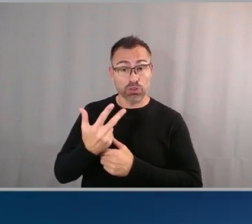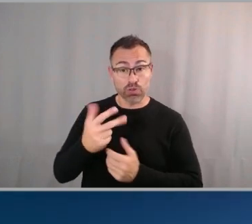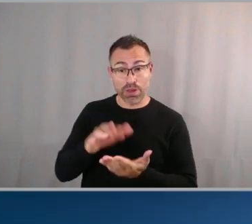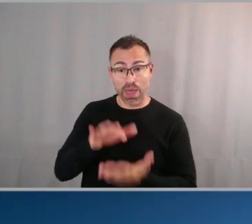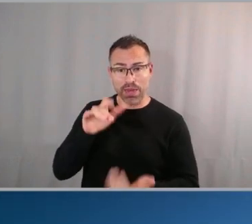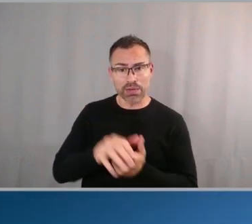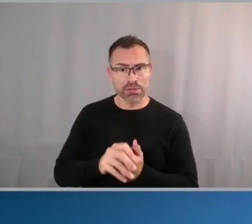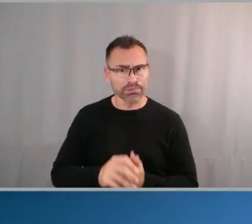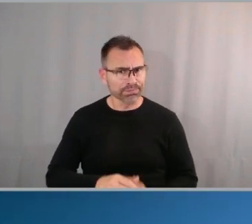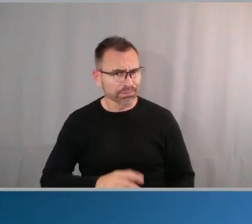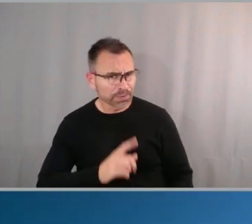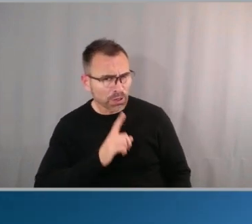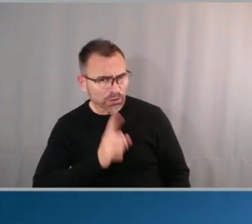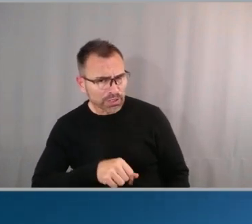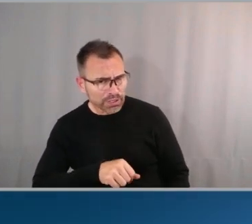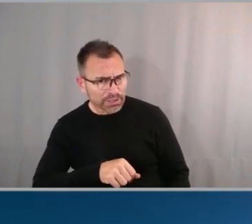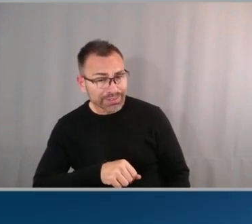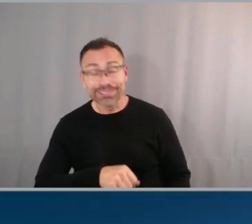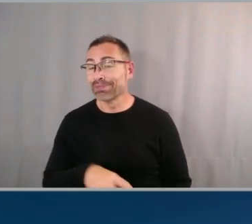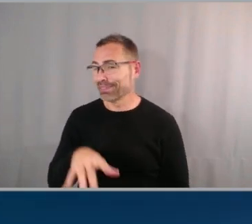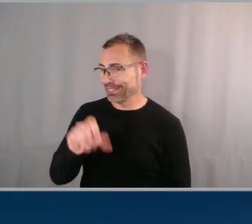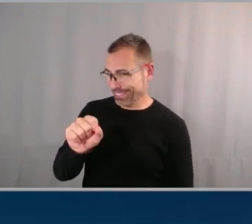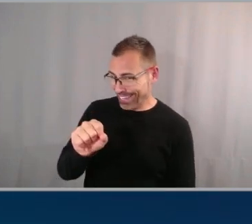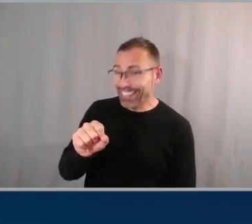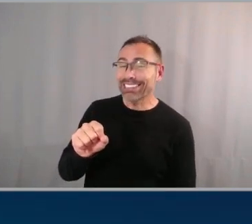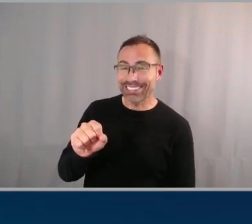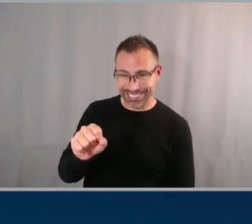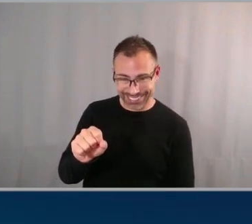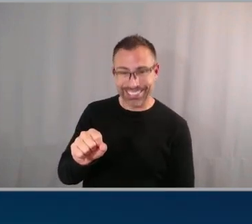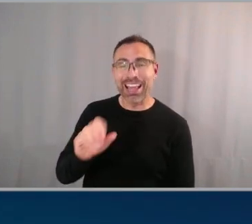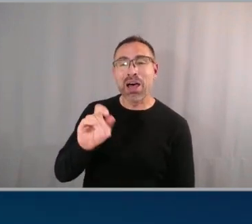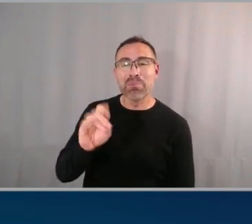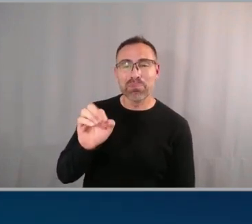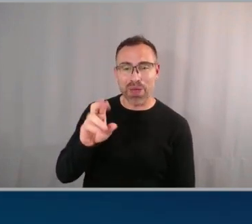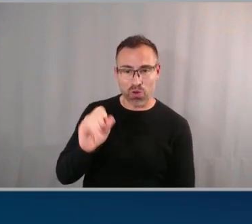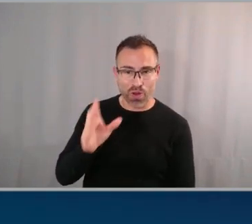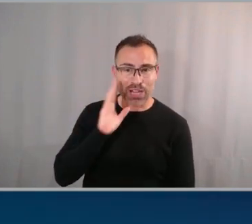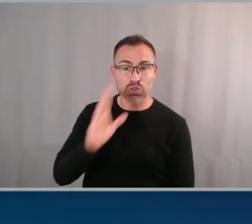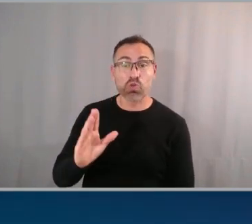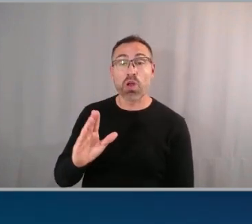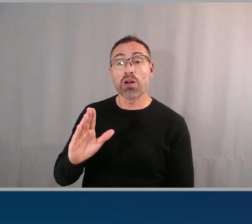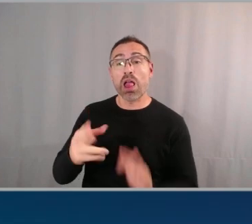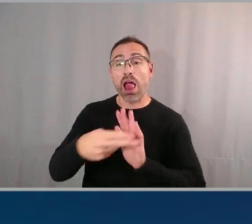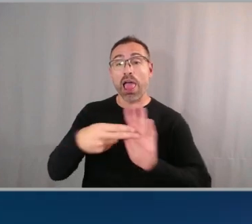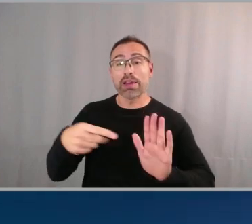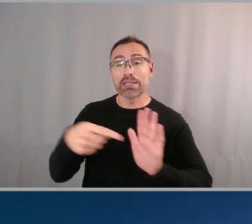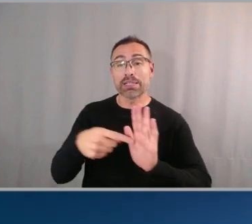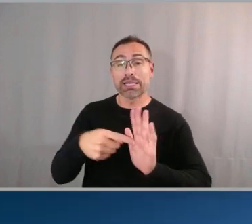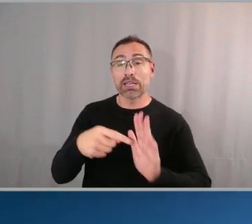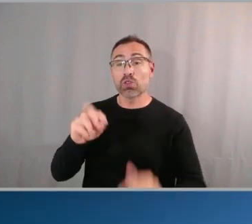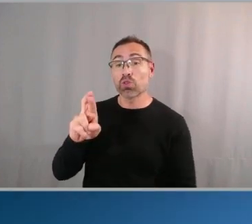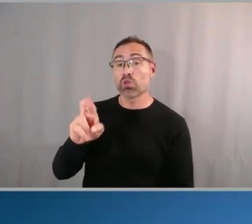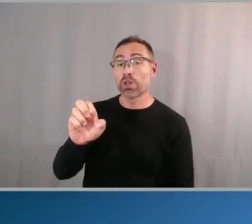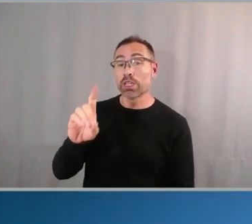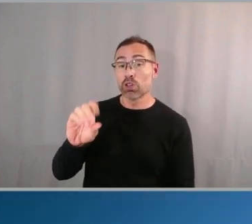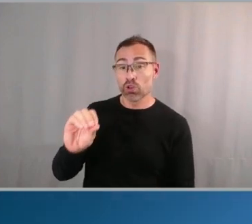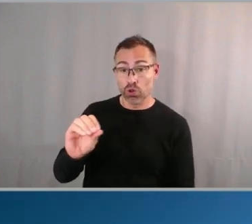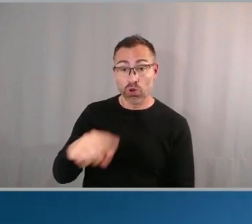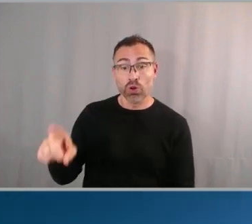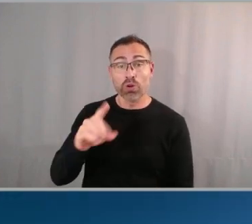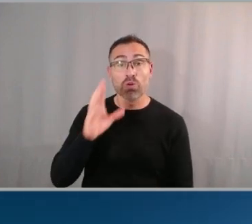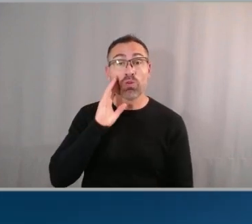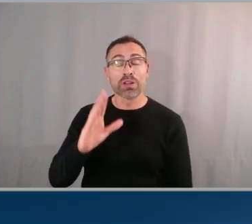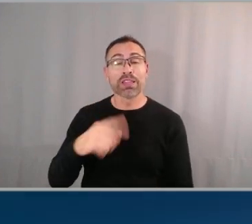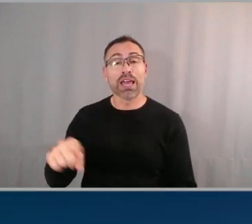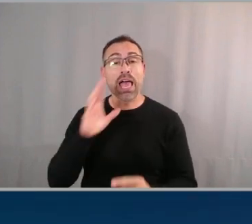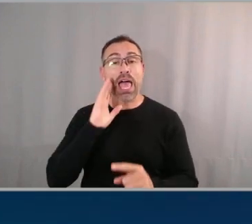and um Bedrock annotates those videos with um Amazon Bedrock as the source and also tells what